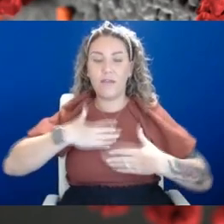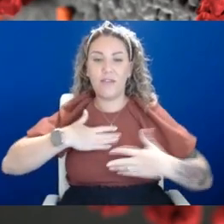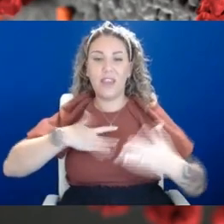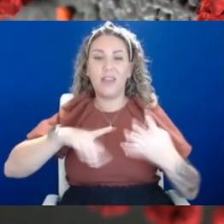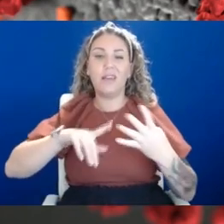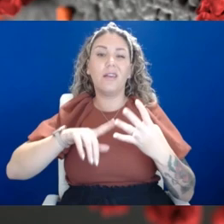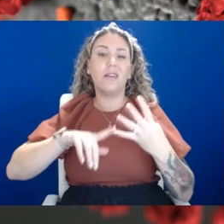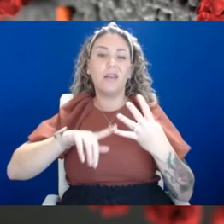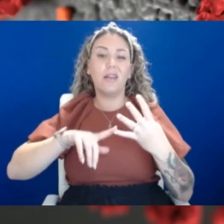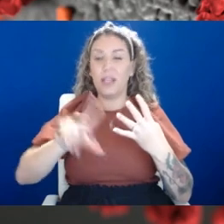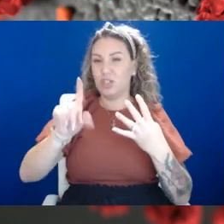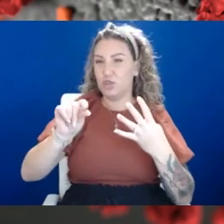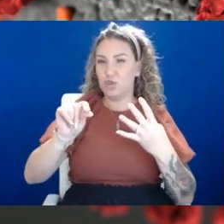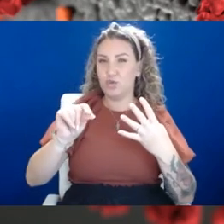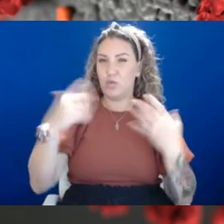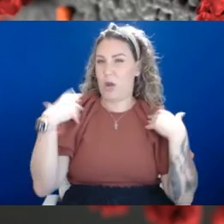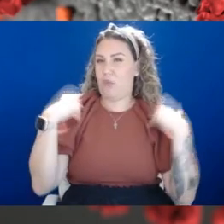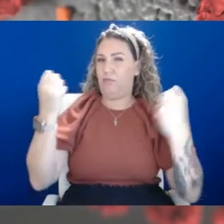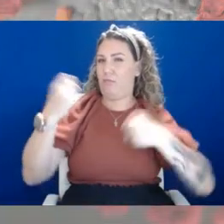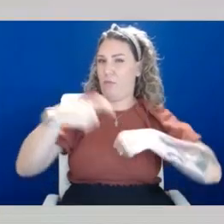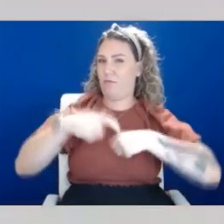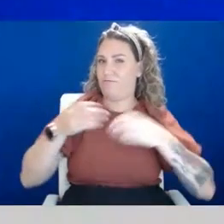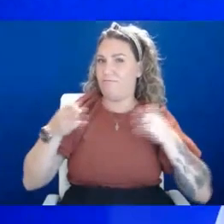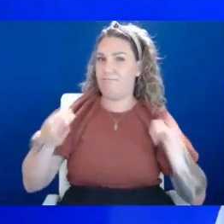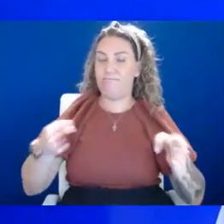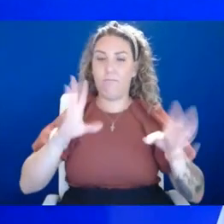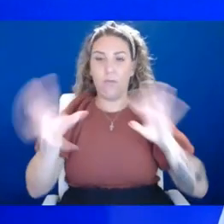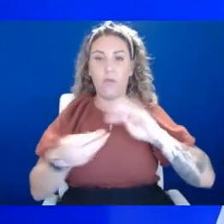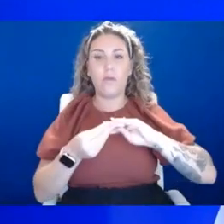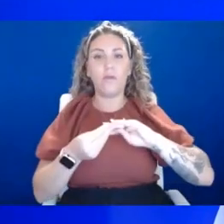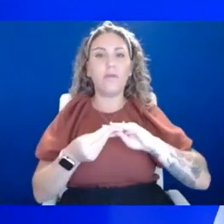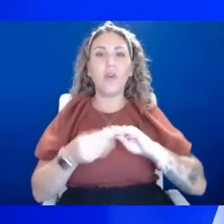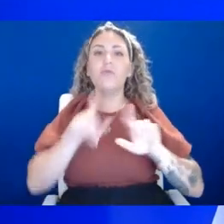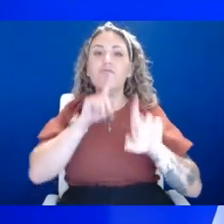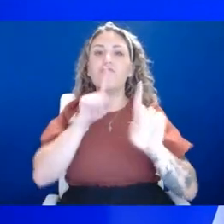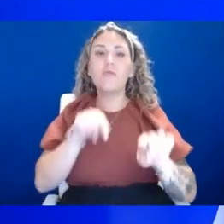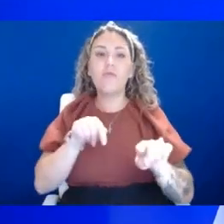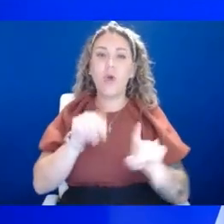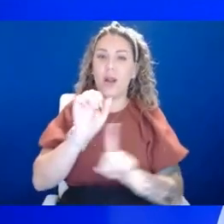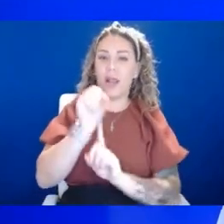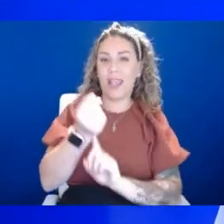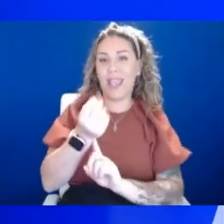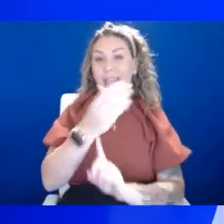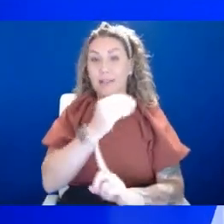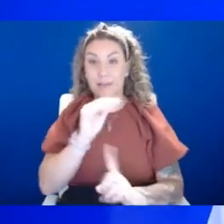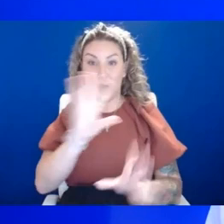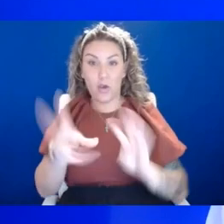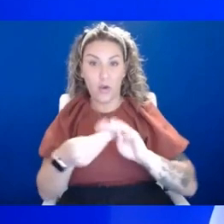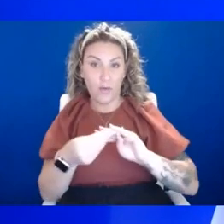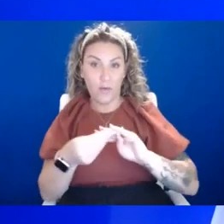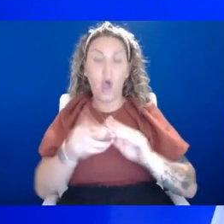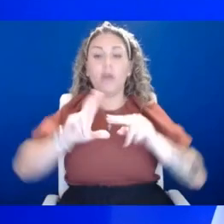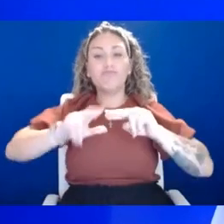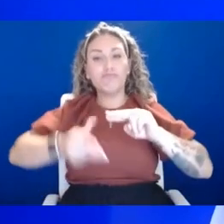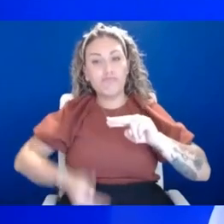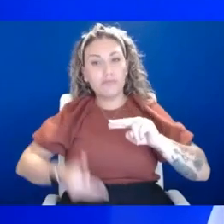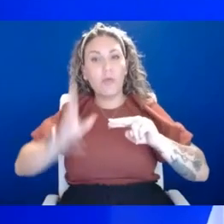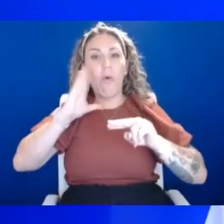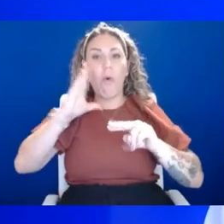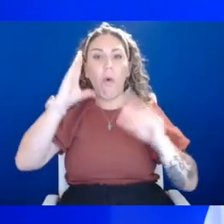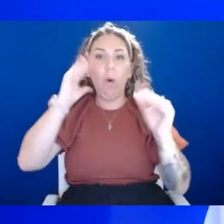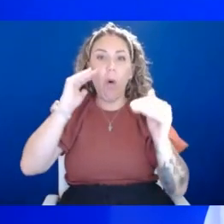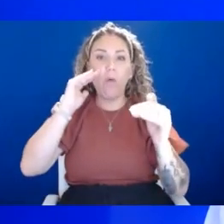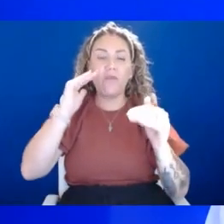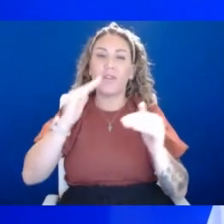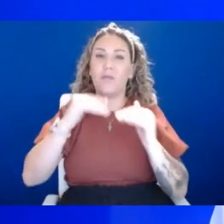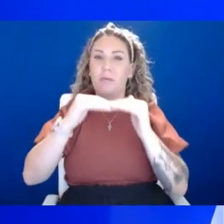Jessica, you know, overall reported cases and hospitalizations are on the downtrend. So hopefully we will get down into under 20 and